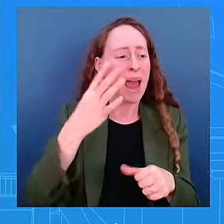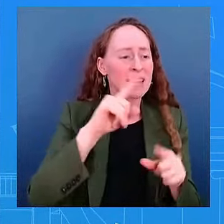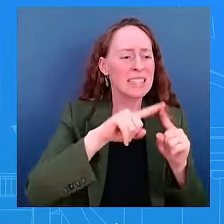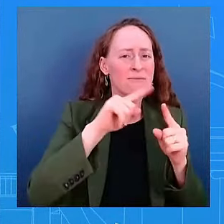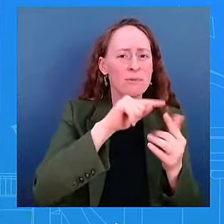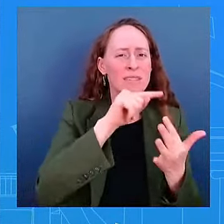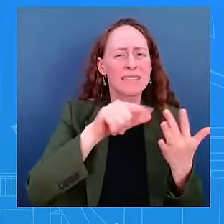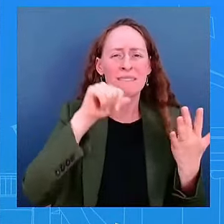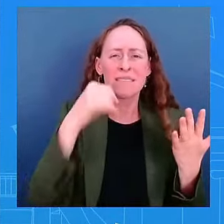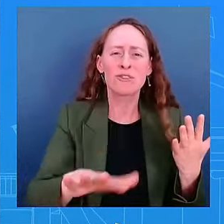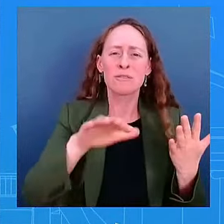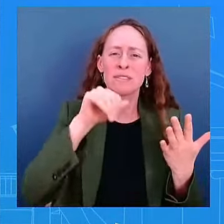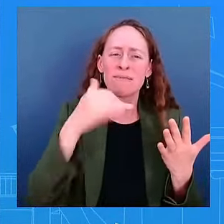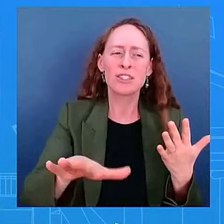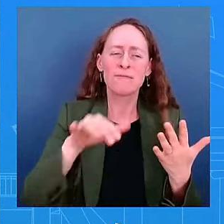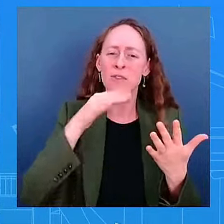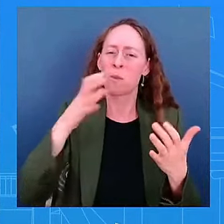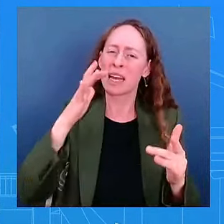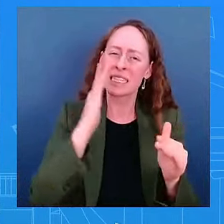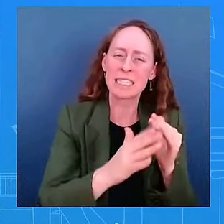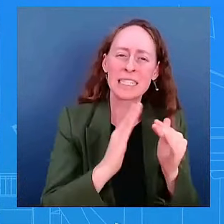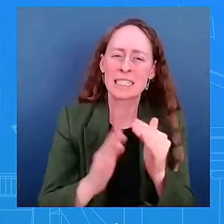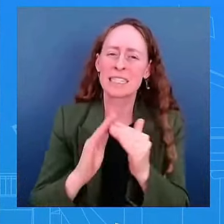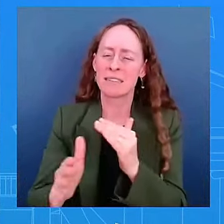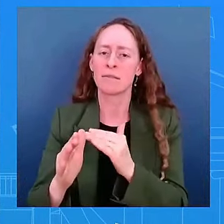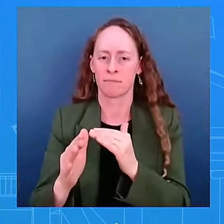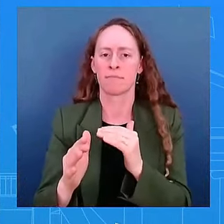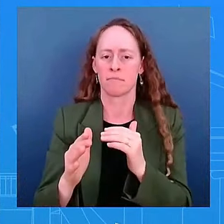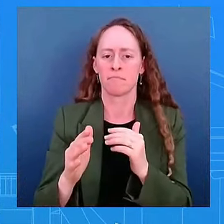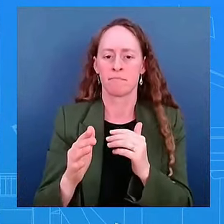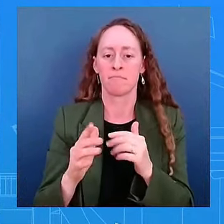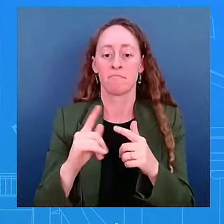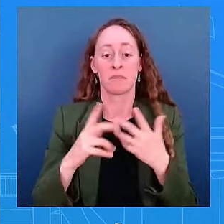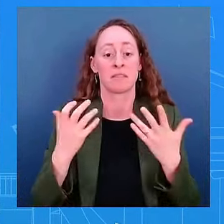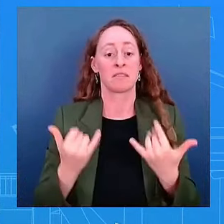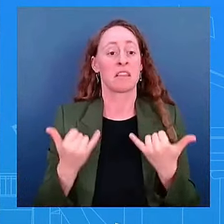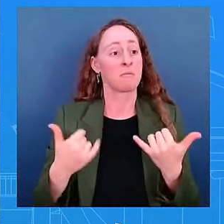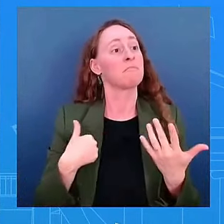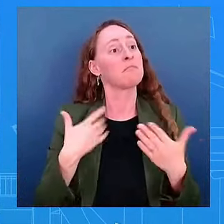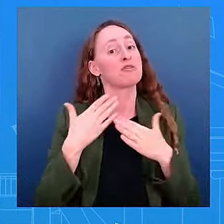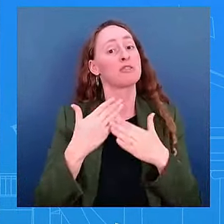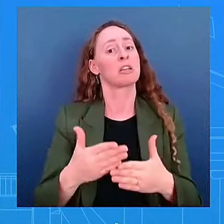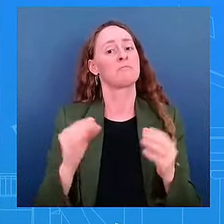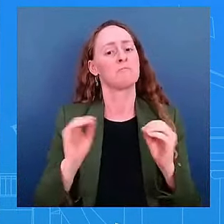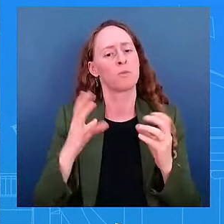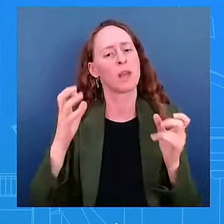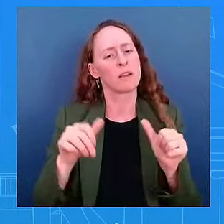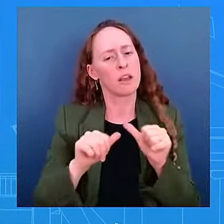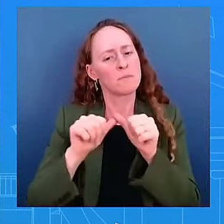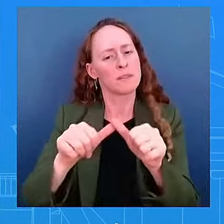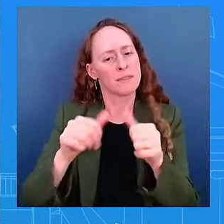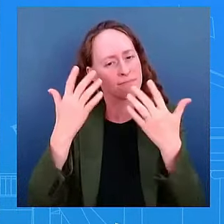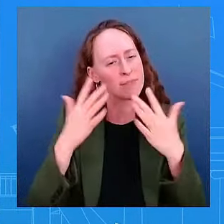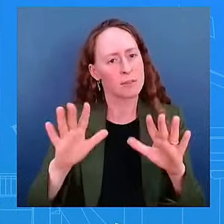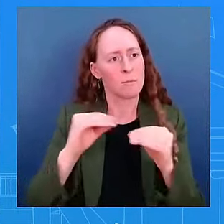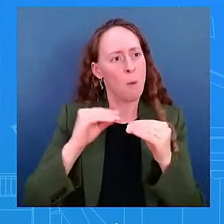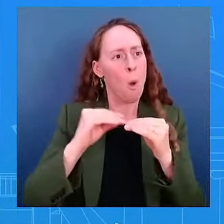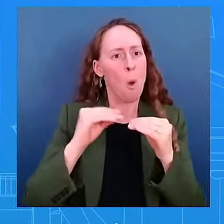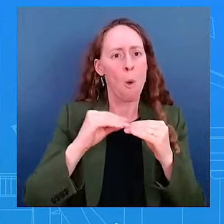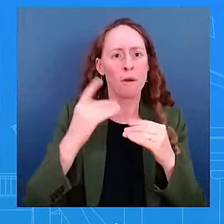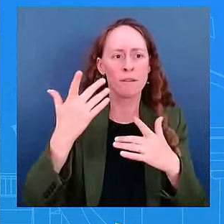but we want to continue to build on those accomplishments. We've gotten a lot of things done, whether it's health care, whether it's the economy,